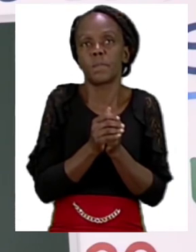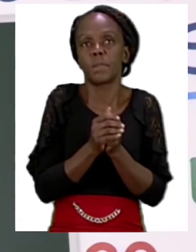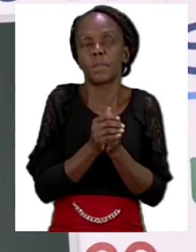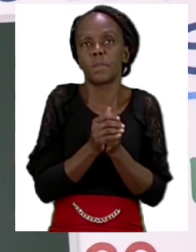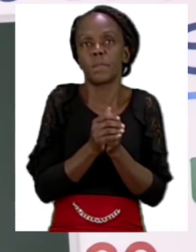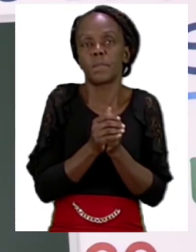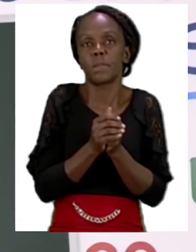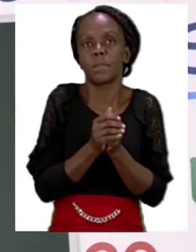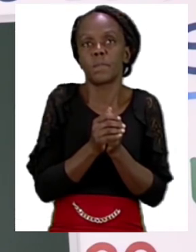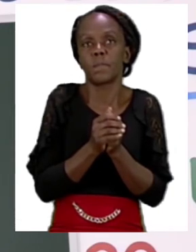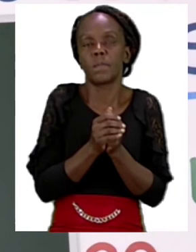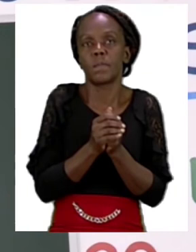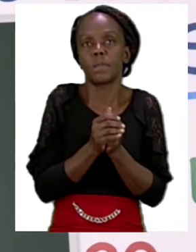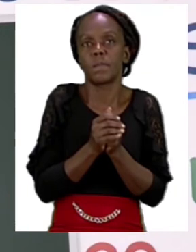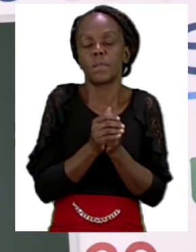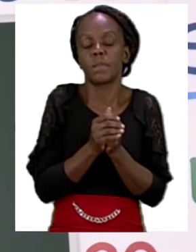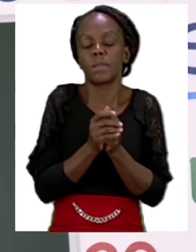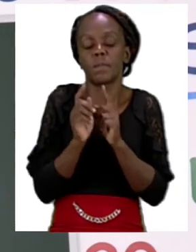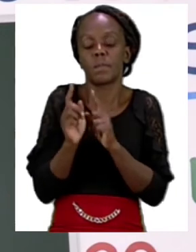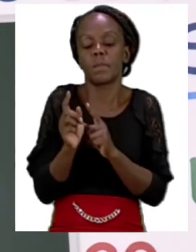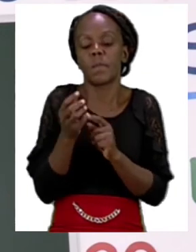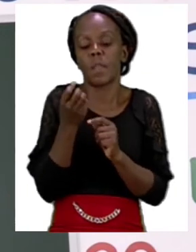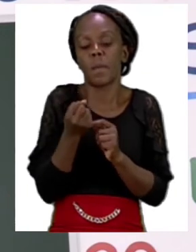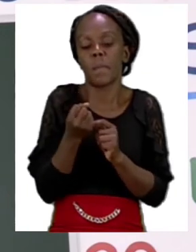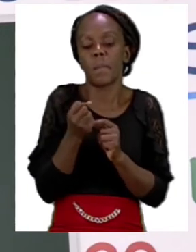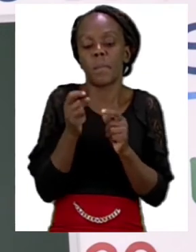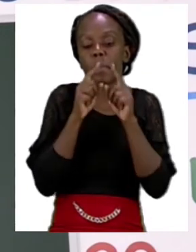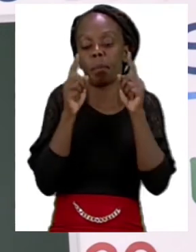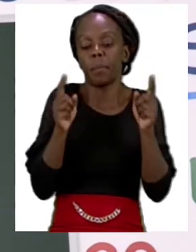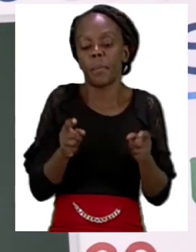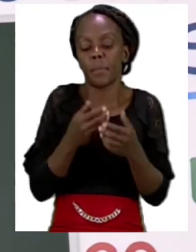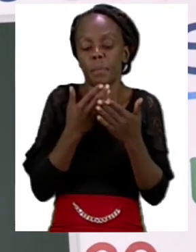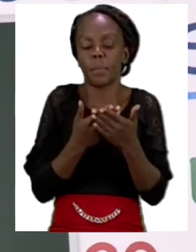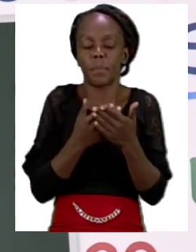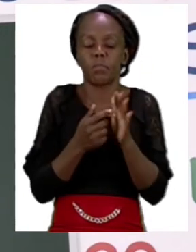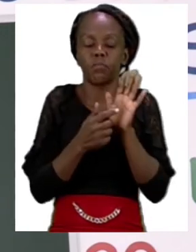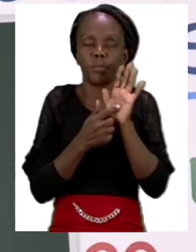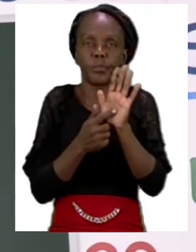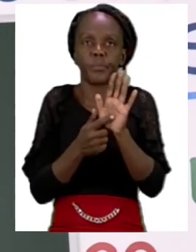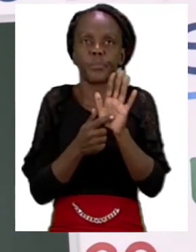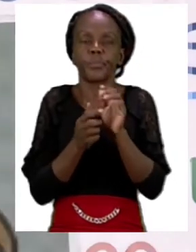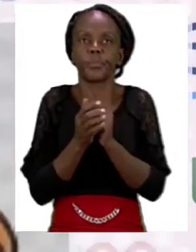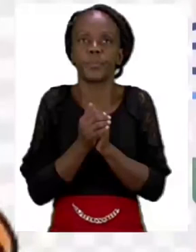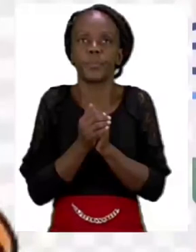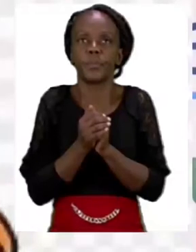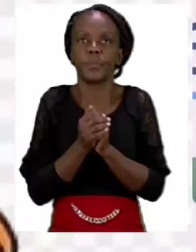I have a special picture I want to show you and I want you to tell me what that what animal is